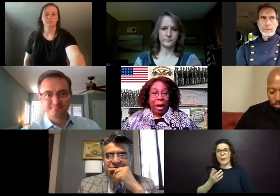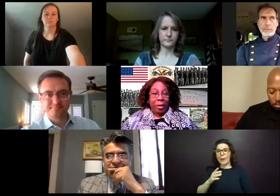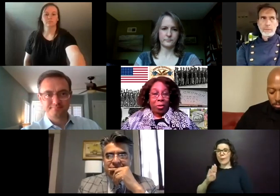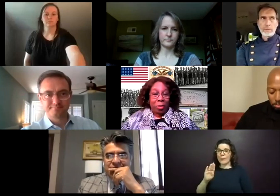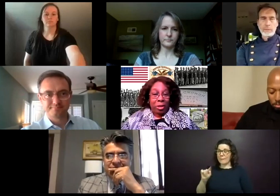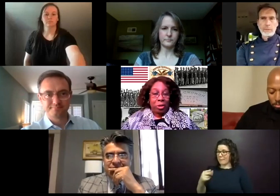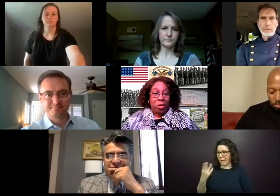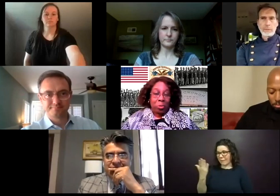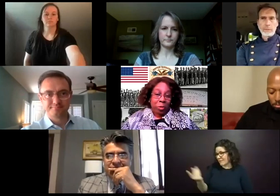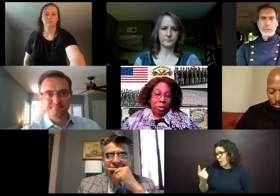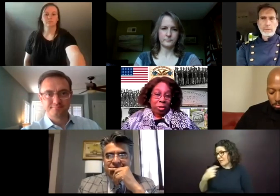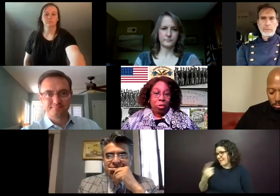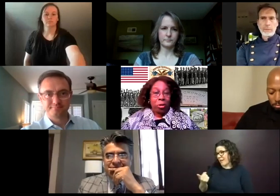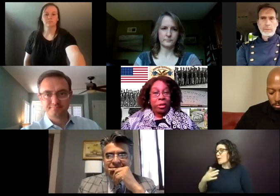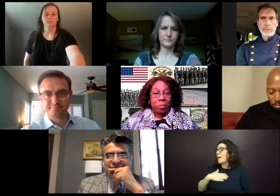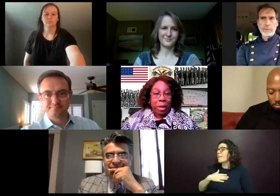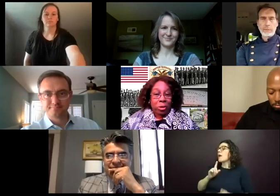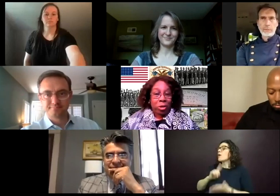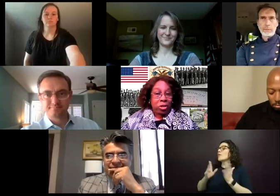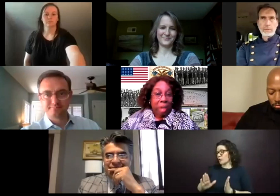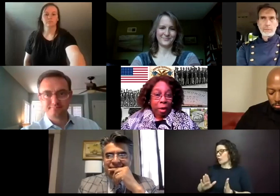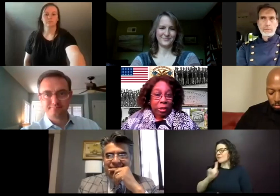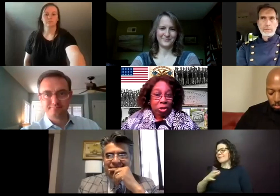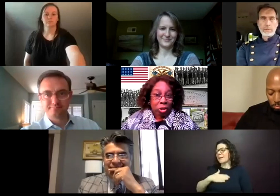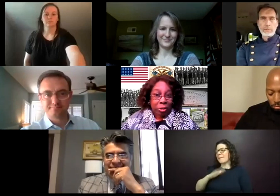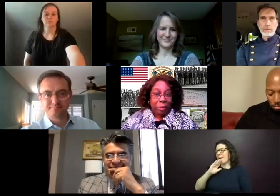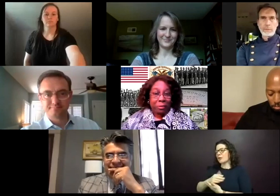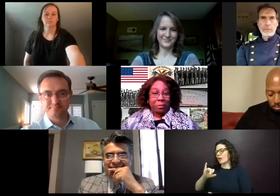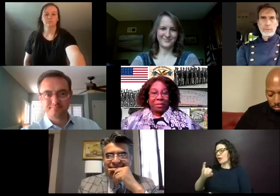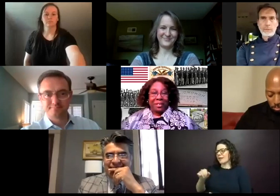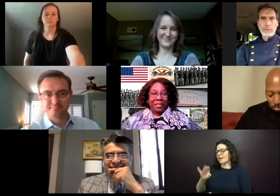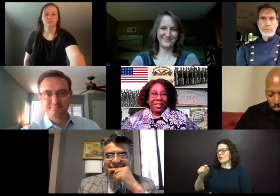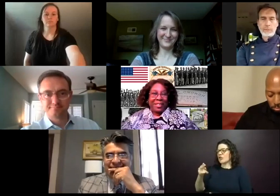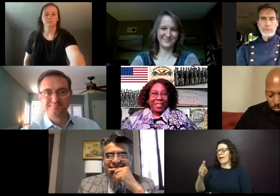I can only tell you my researcher is my daughter, Jacqueline Shelton.